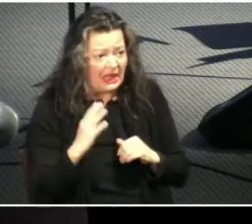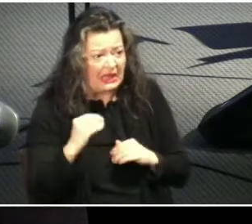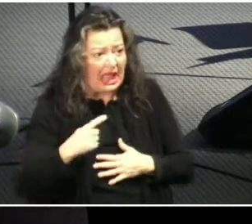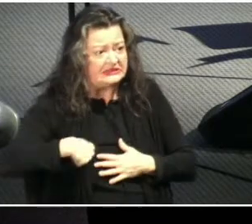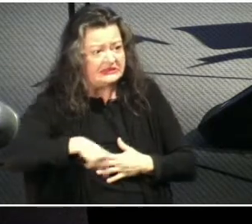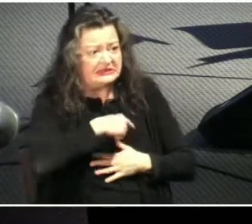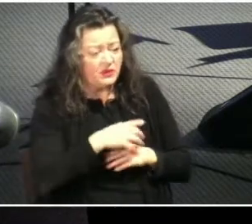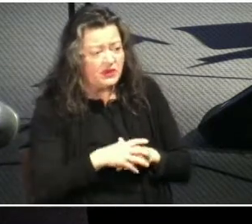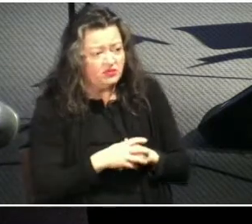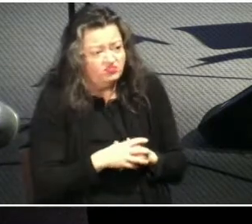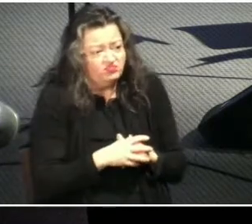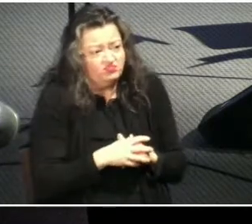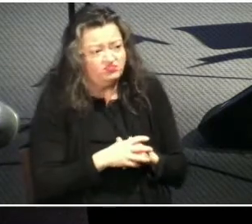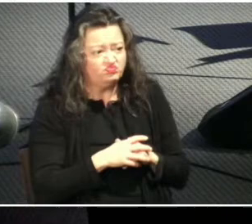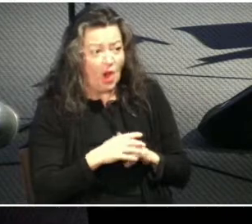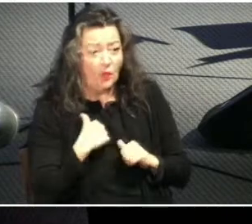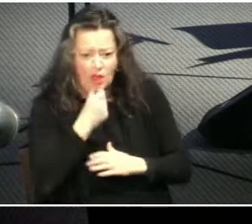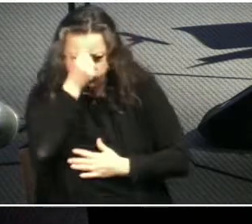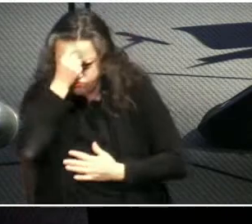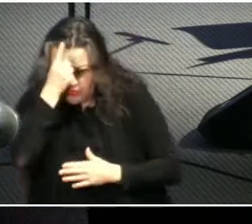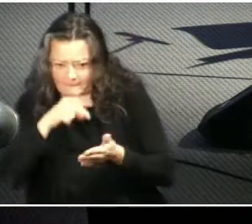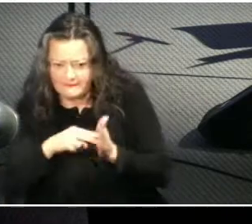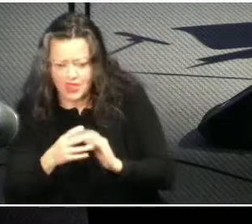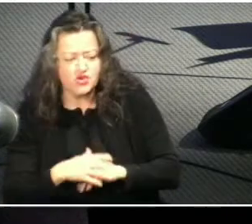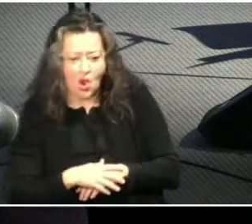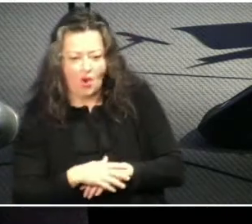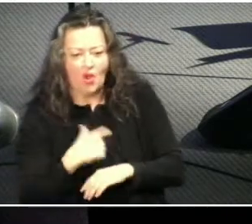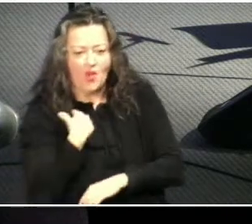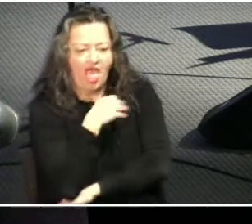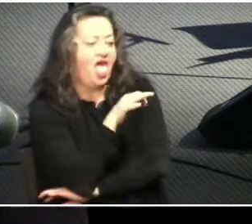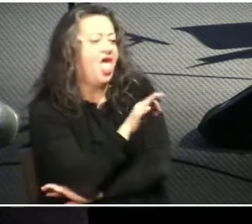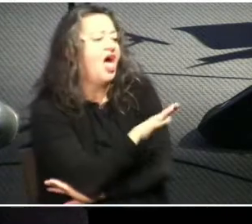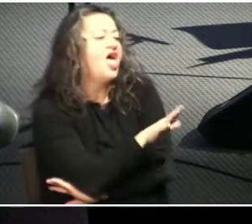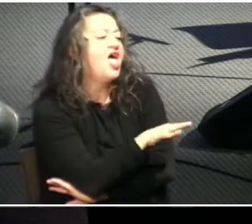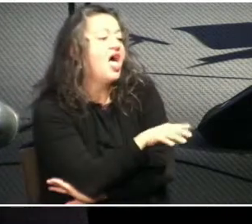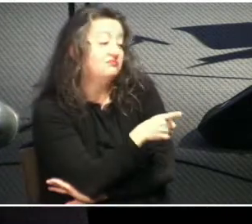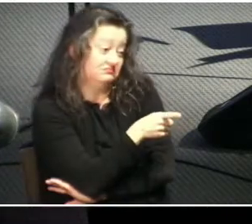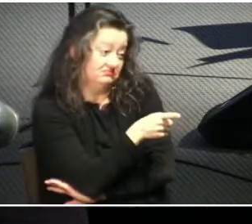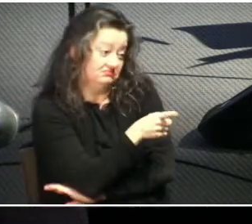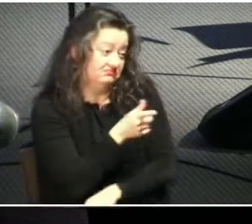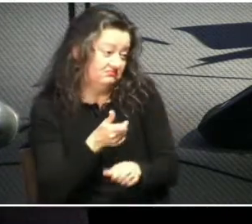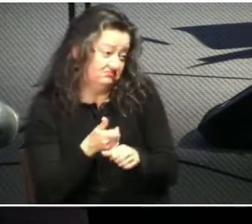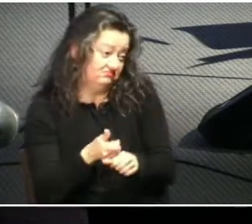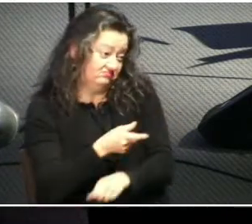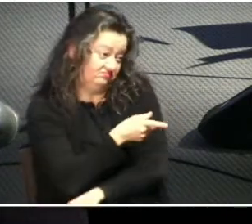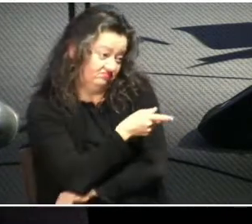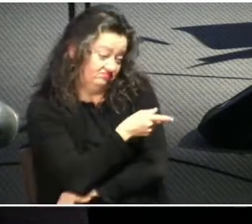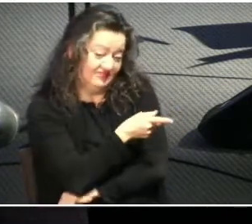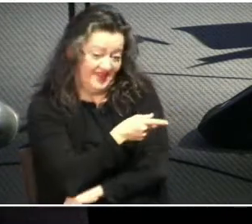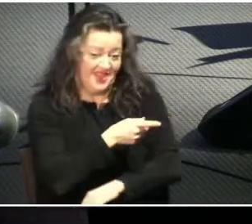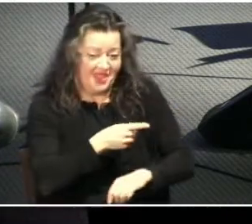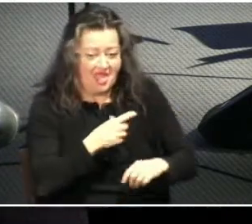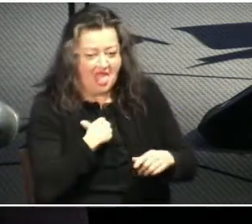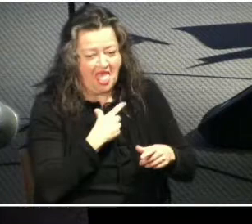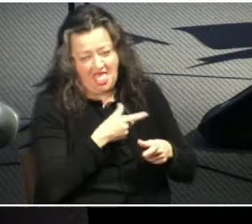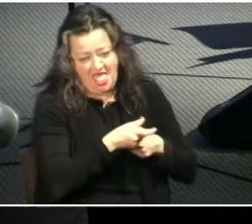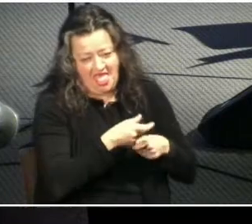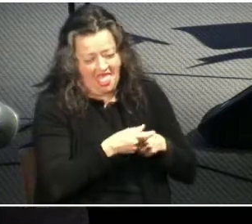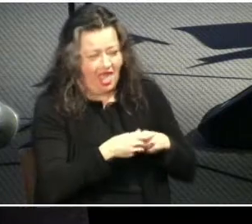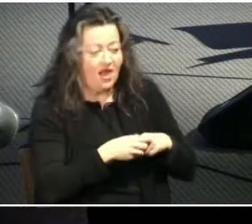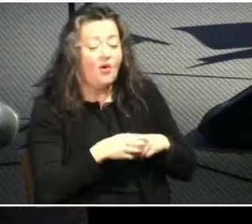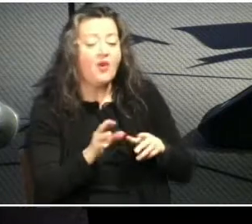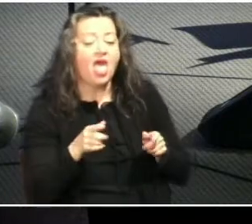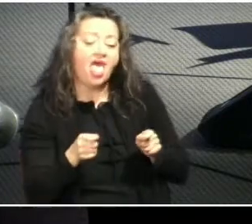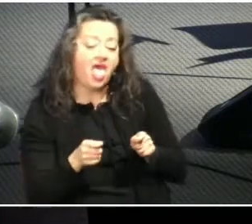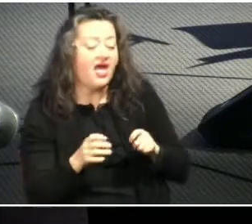preach to the girls you know the bible says wives submit to your husbands then we would probably like manipulate the verse to